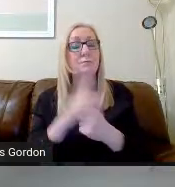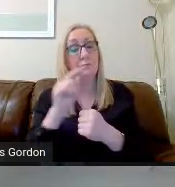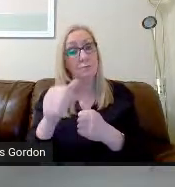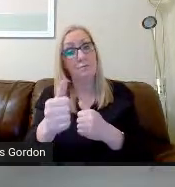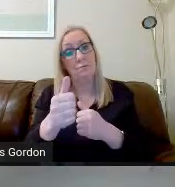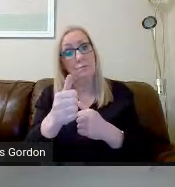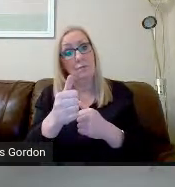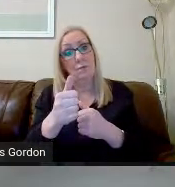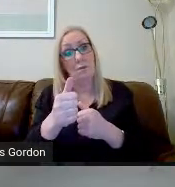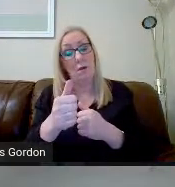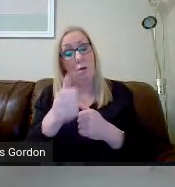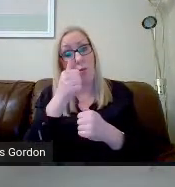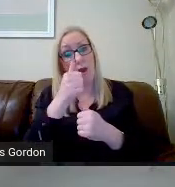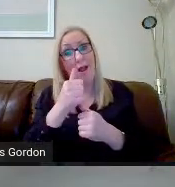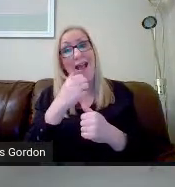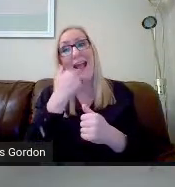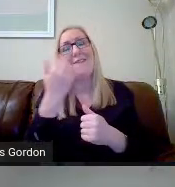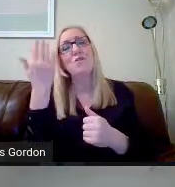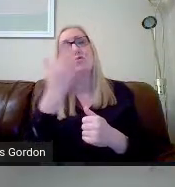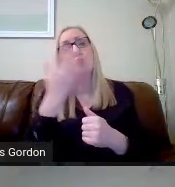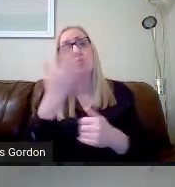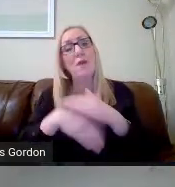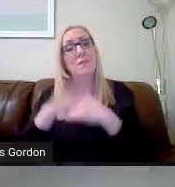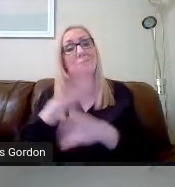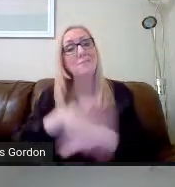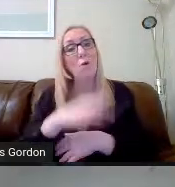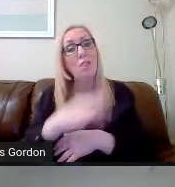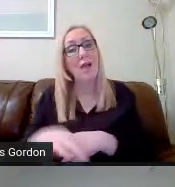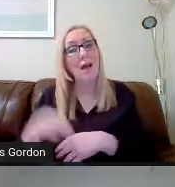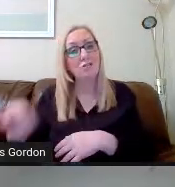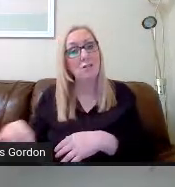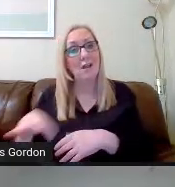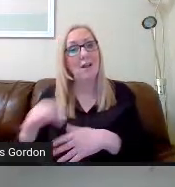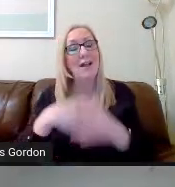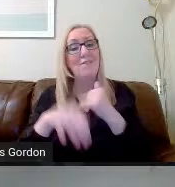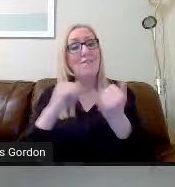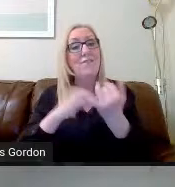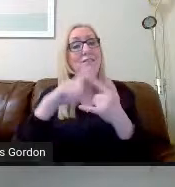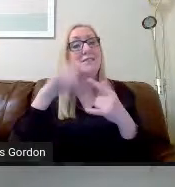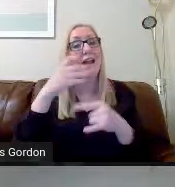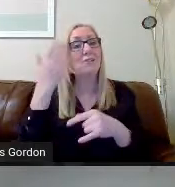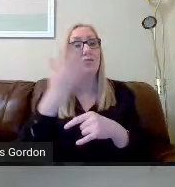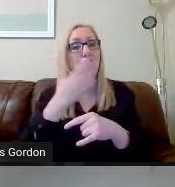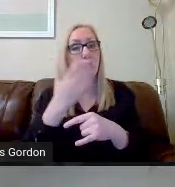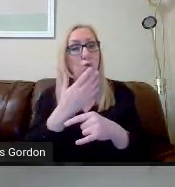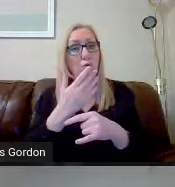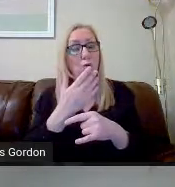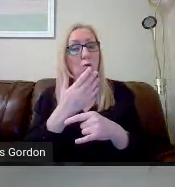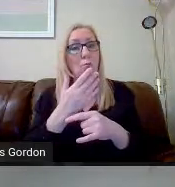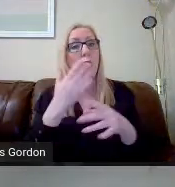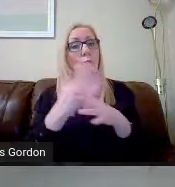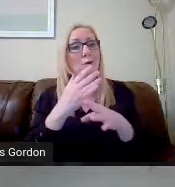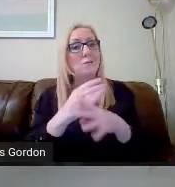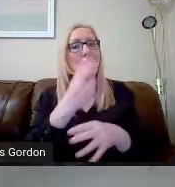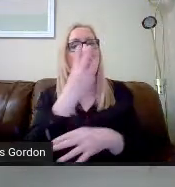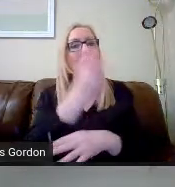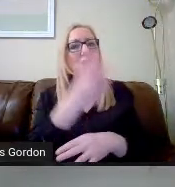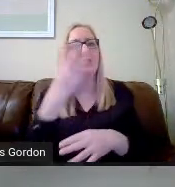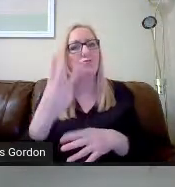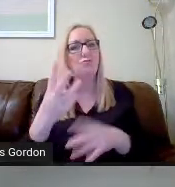school in South Lanarkshire, every secondary school operates on a 33 period week.